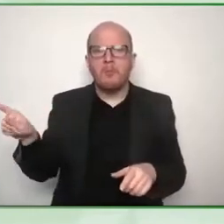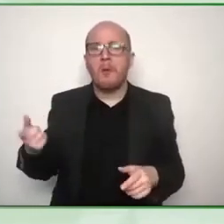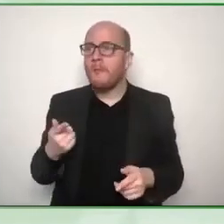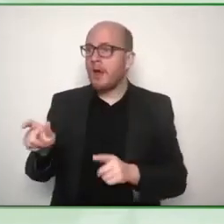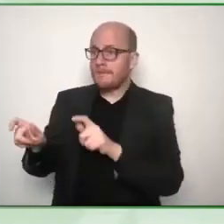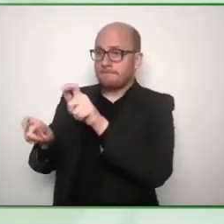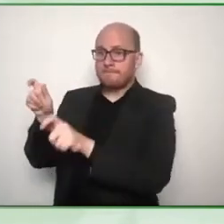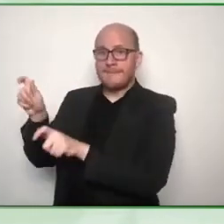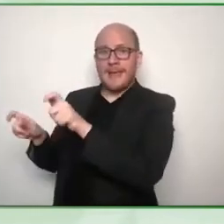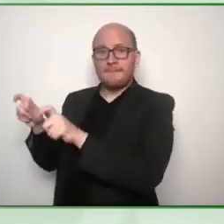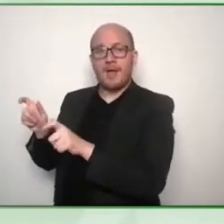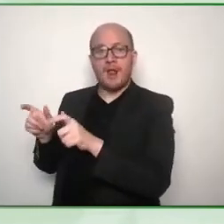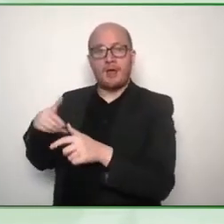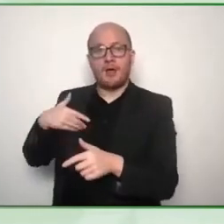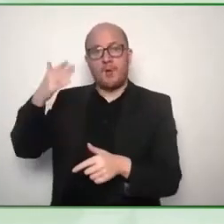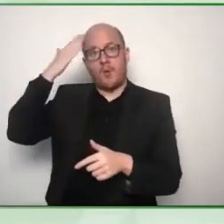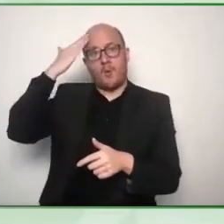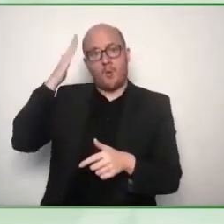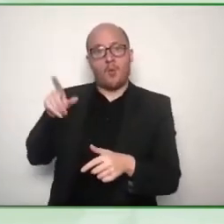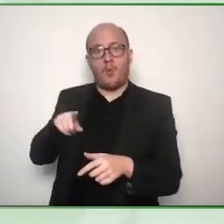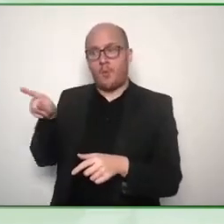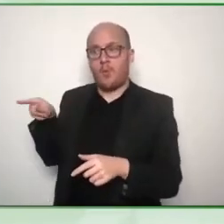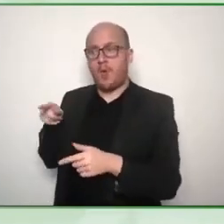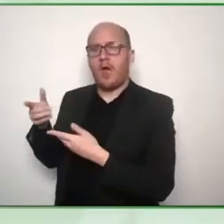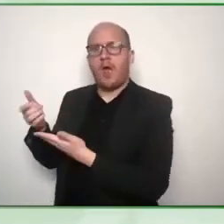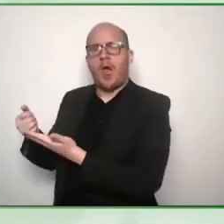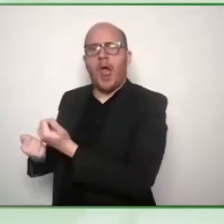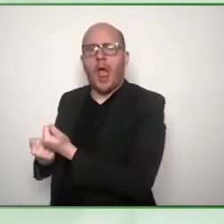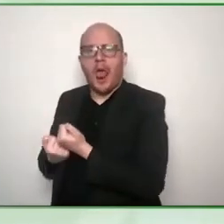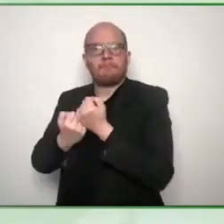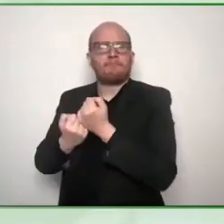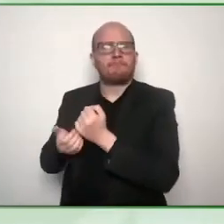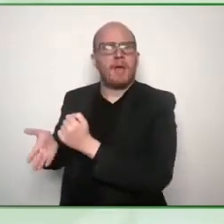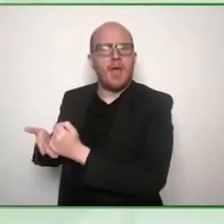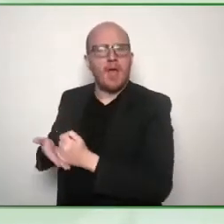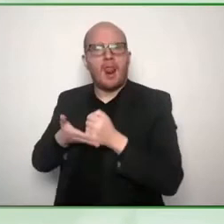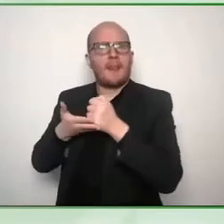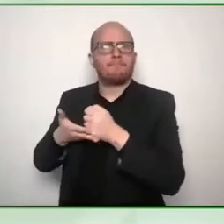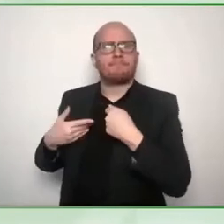disability so we could actually um get that information firsthand